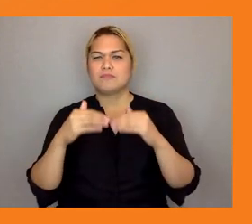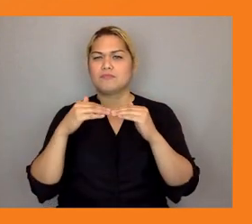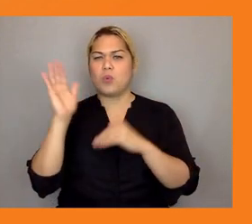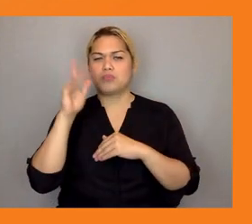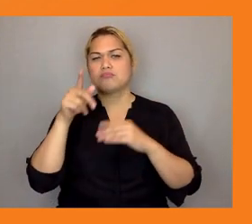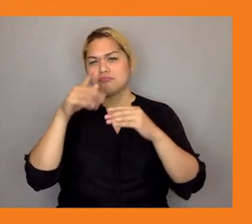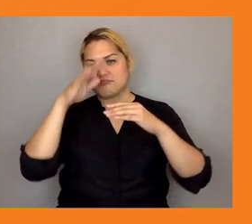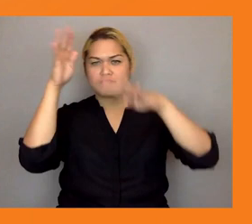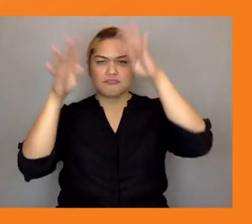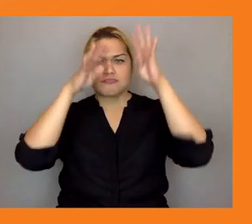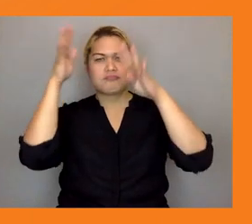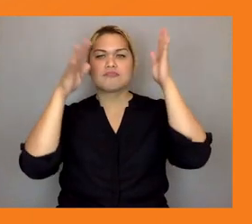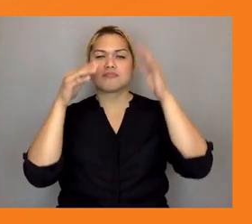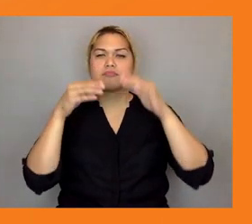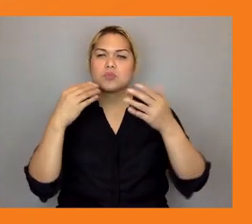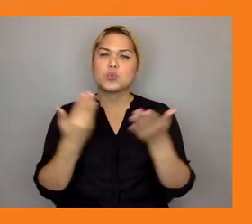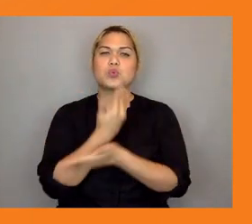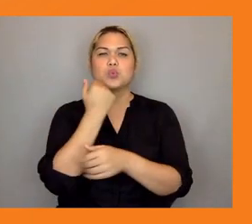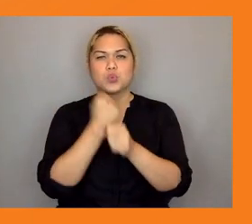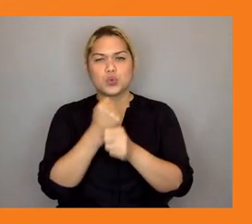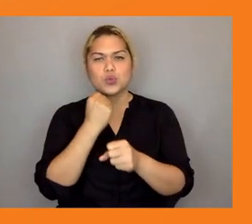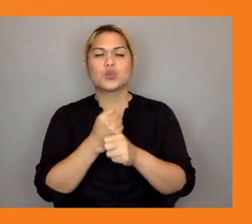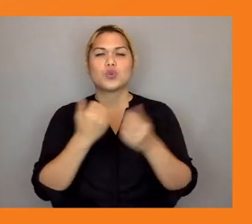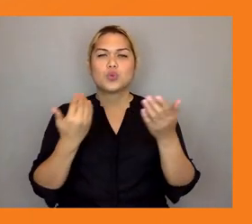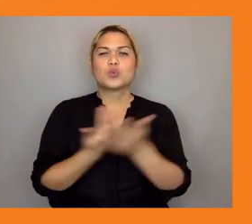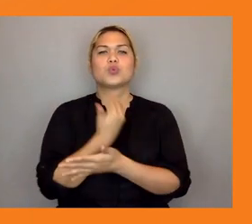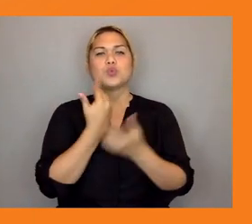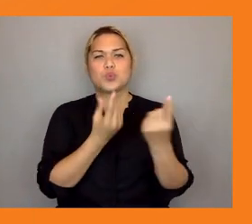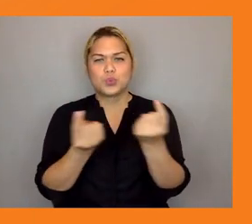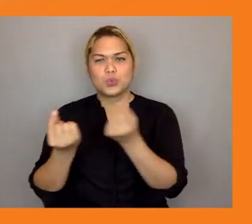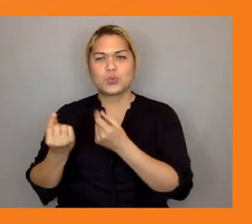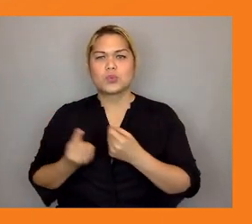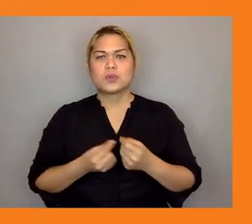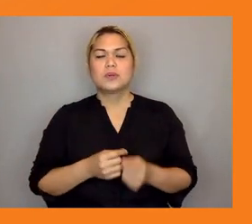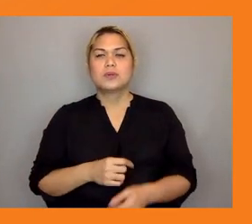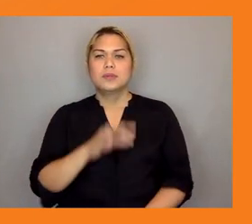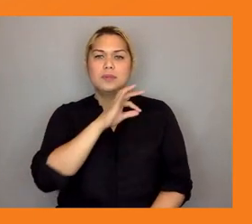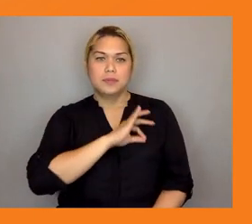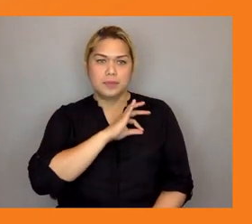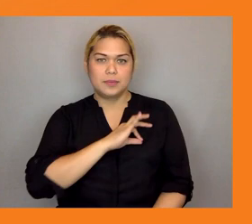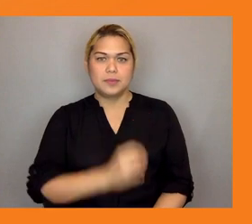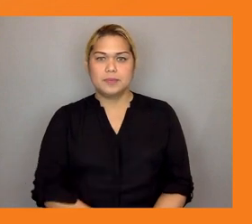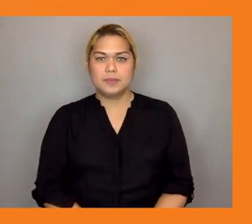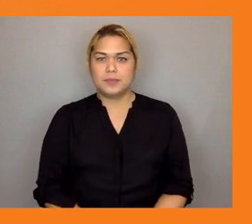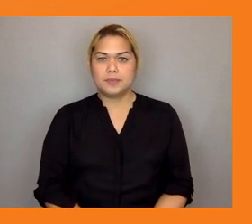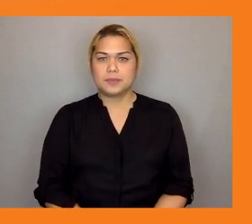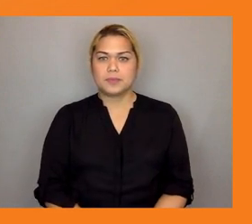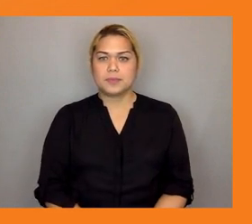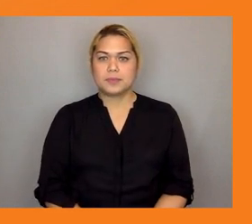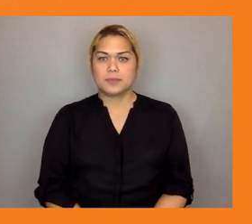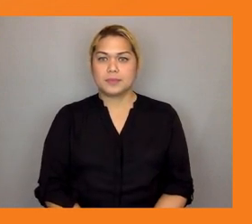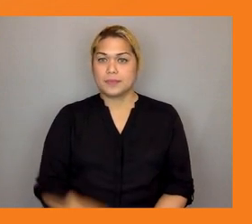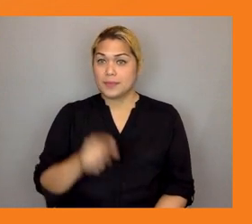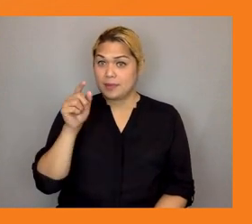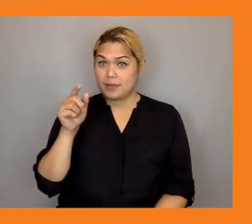i sure am i'm sure you also have your own questions um but simon yeah i'm sure i have a lot as well but